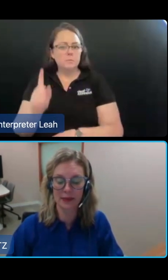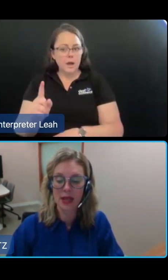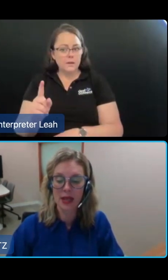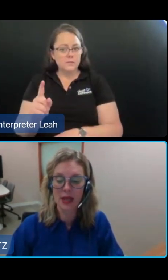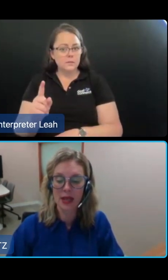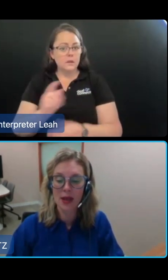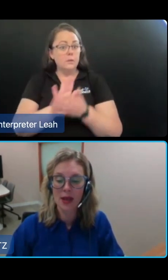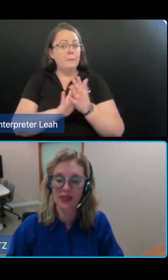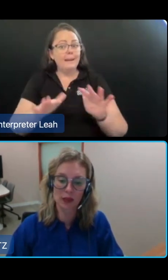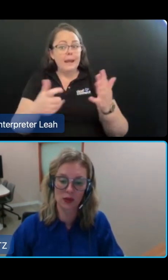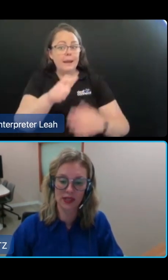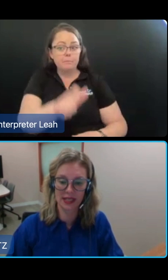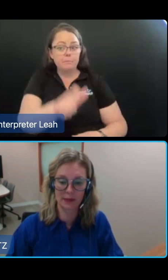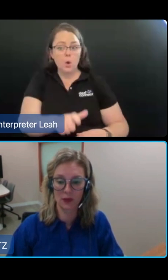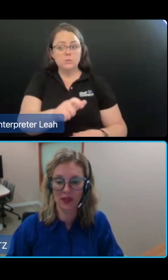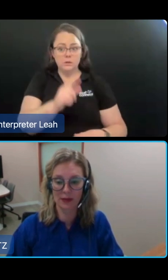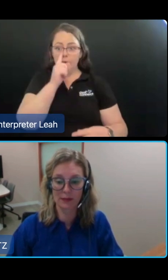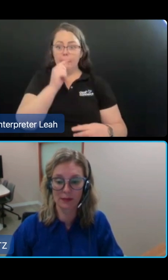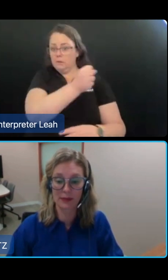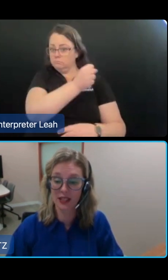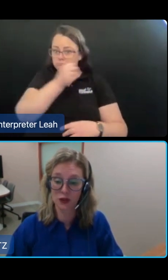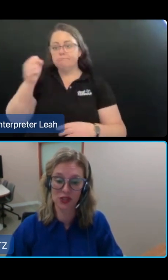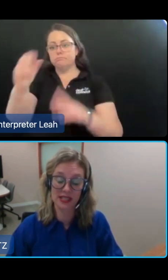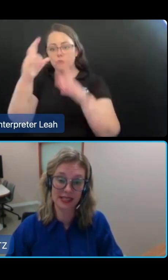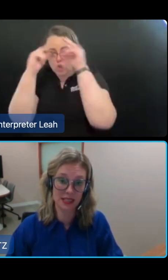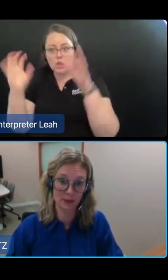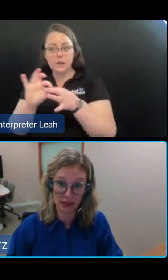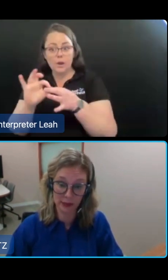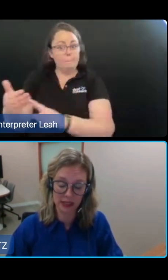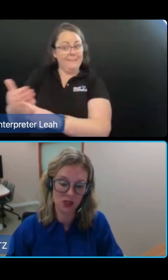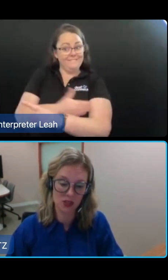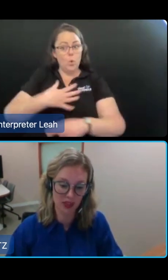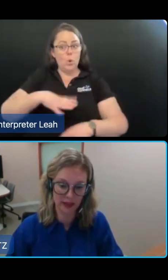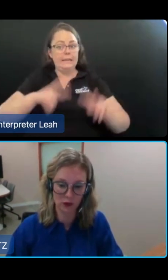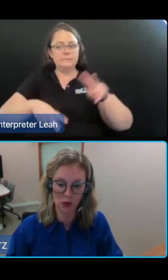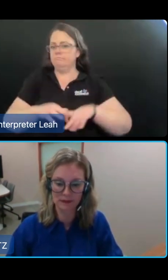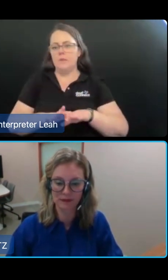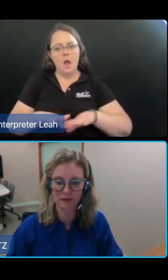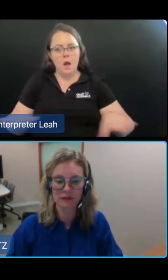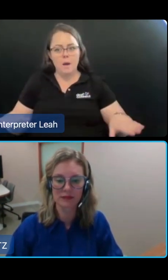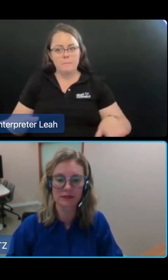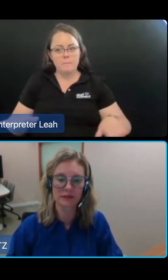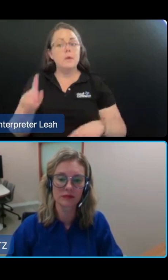undertaken but these will all be included in the bill that the Minister introduces into Parliament in 2024.